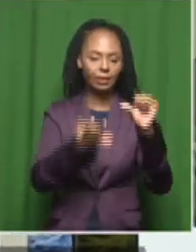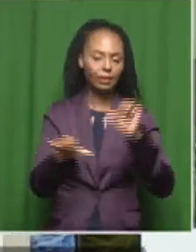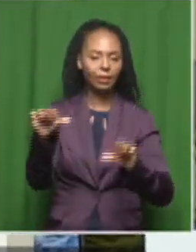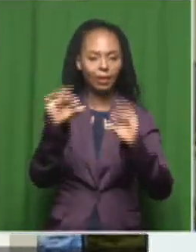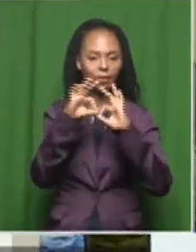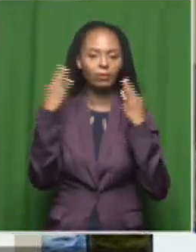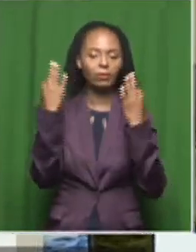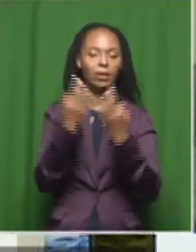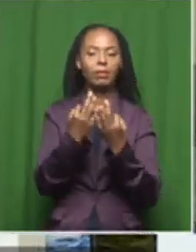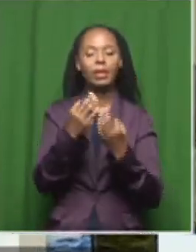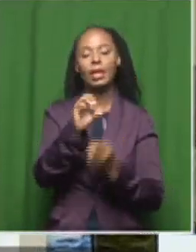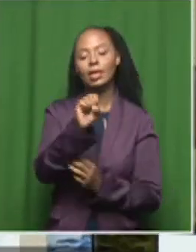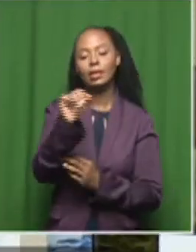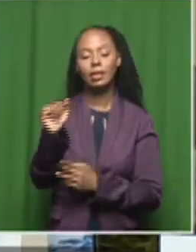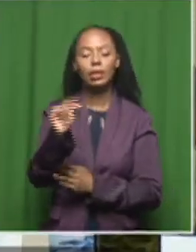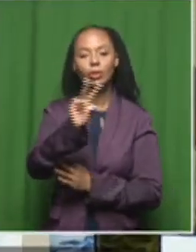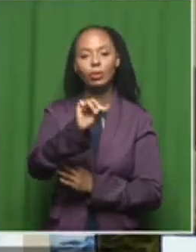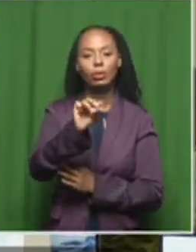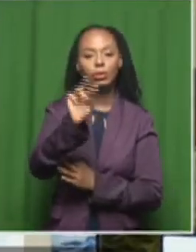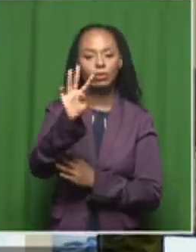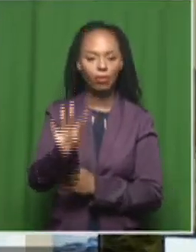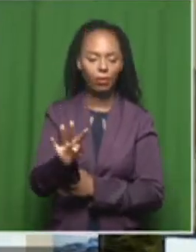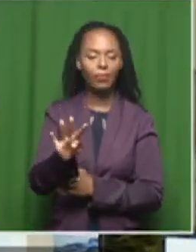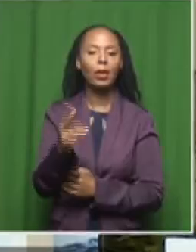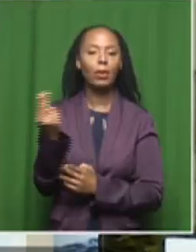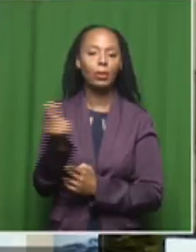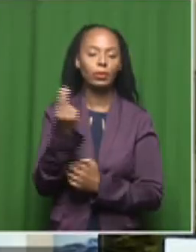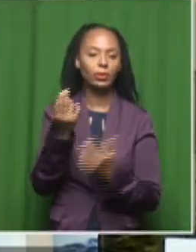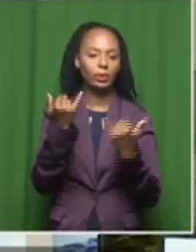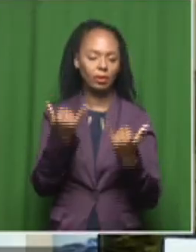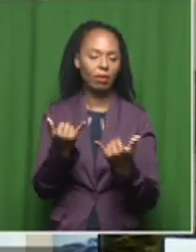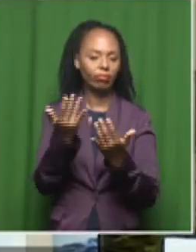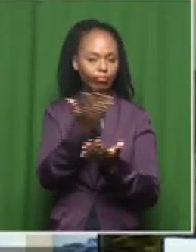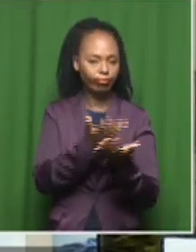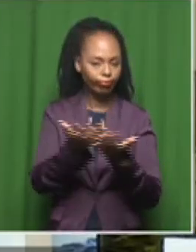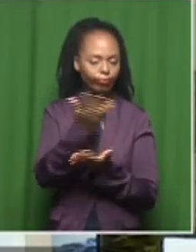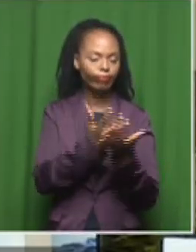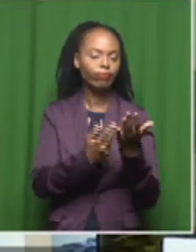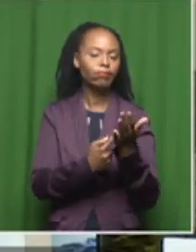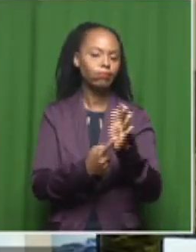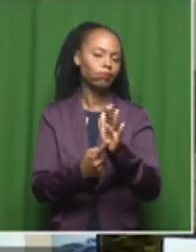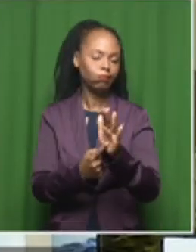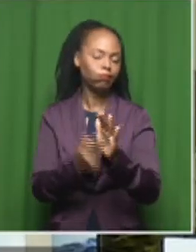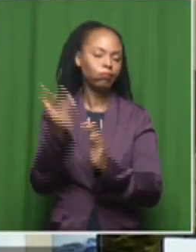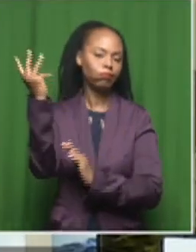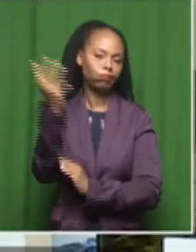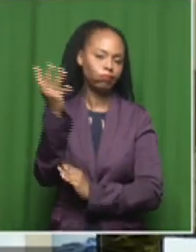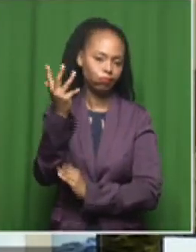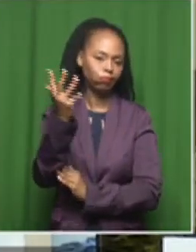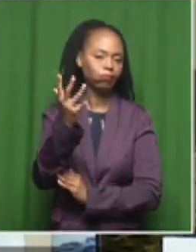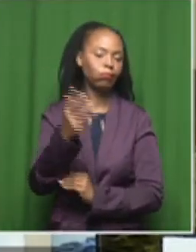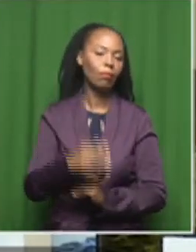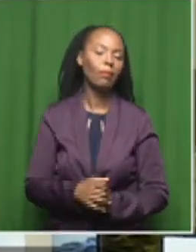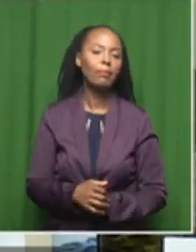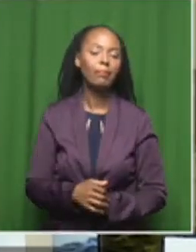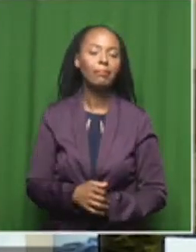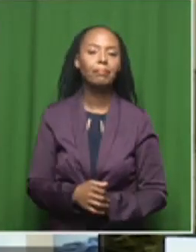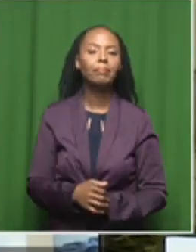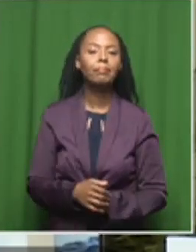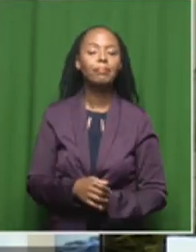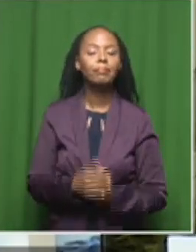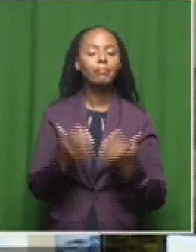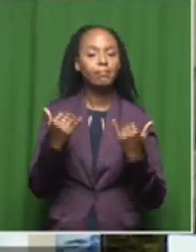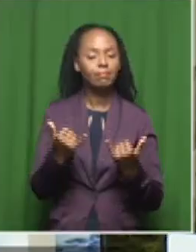2024. So we will, of course, also get into some of those conversations later on. And incidentally, Leanne and to our